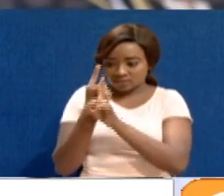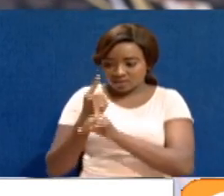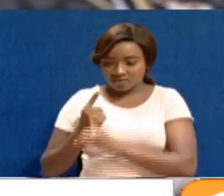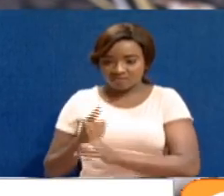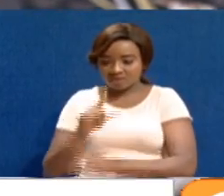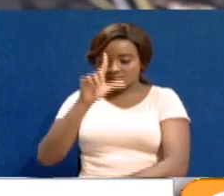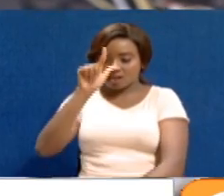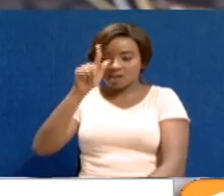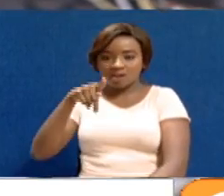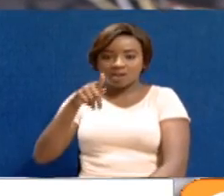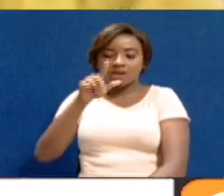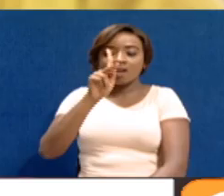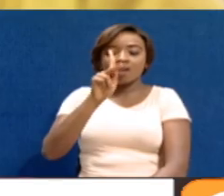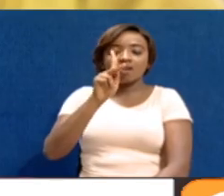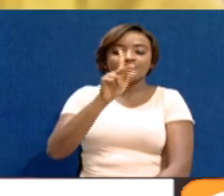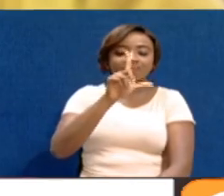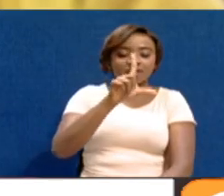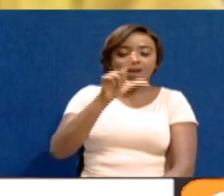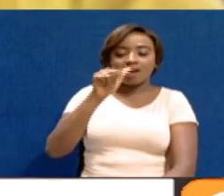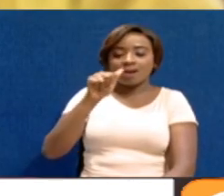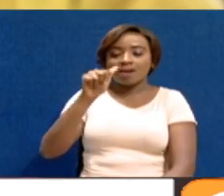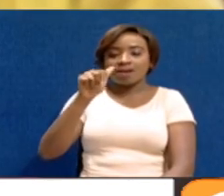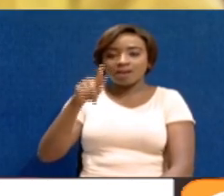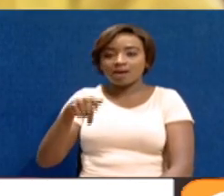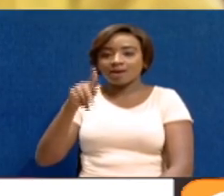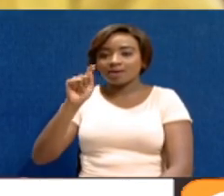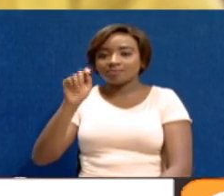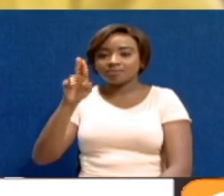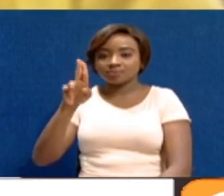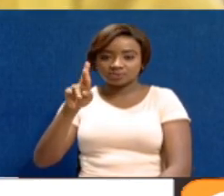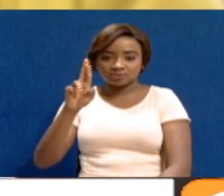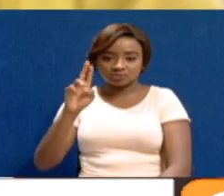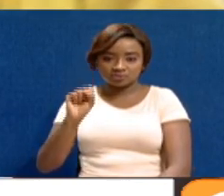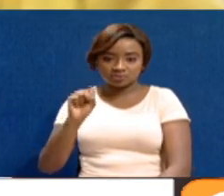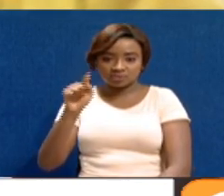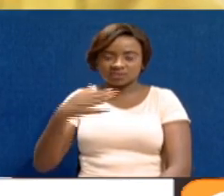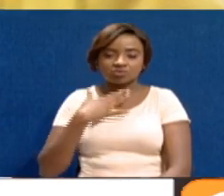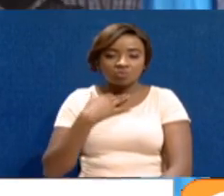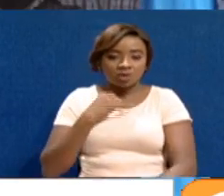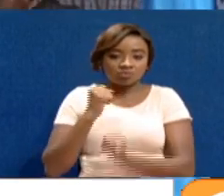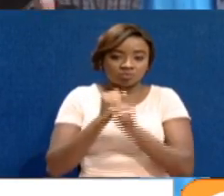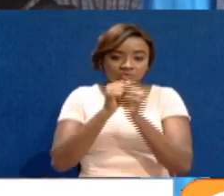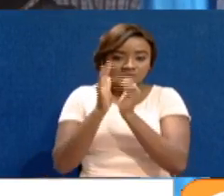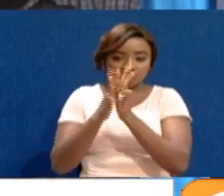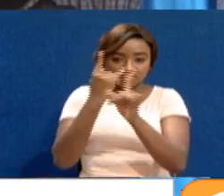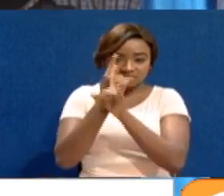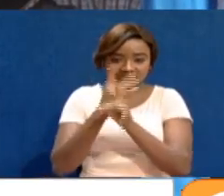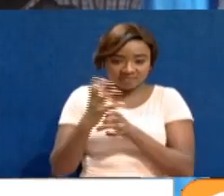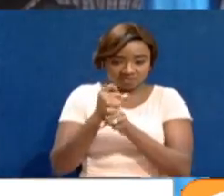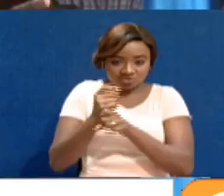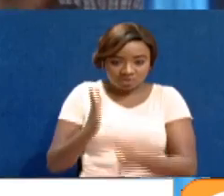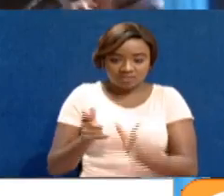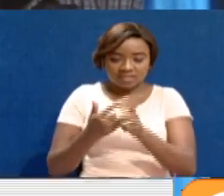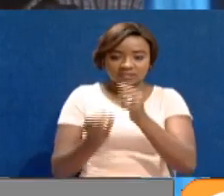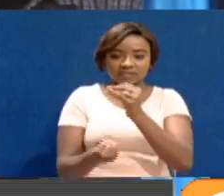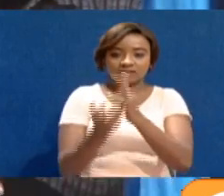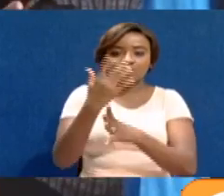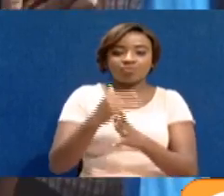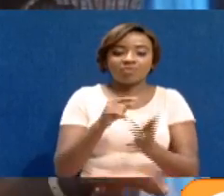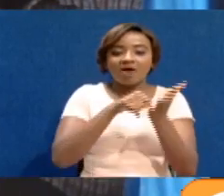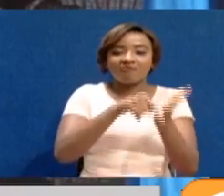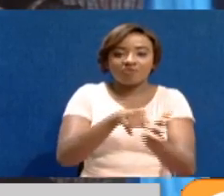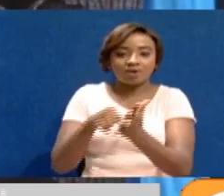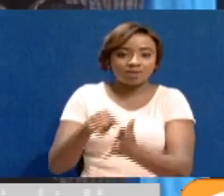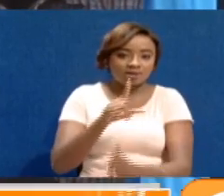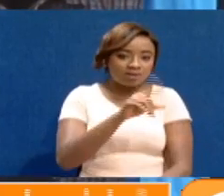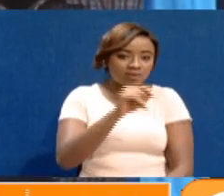reiterating the need for collaboration by various stakeholders in setting up affordable units. Your Excellency, I believe you will be a champion together